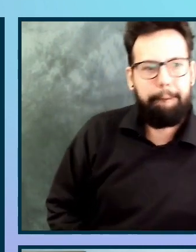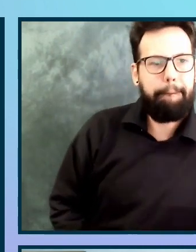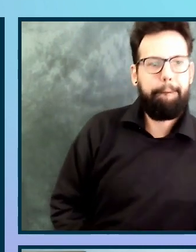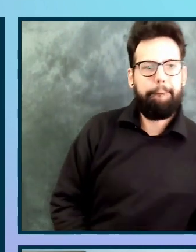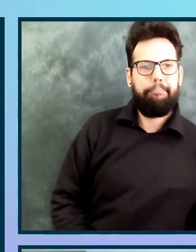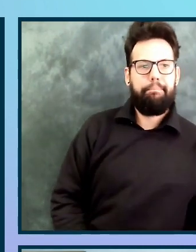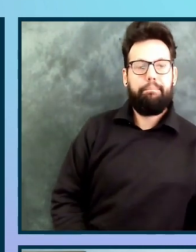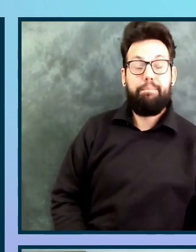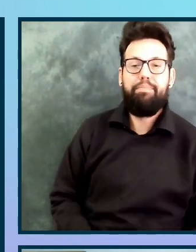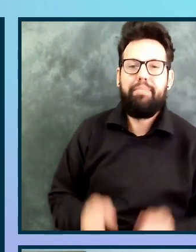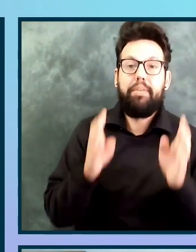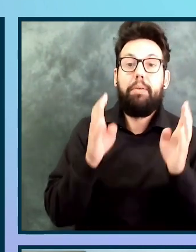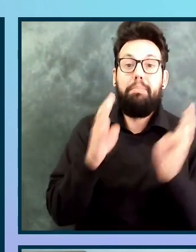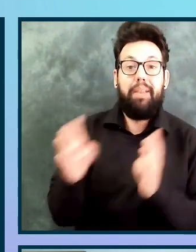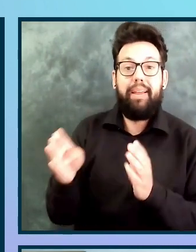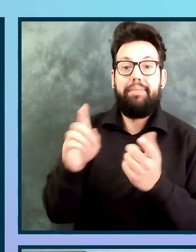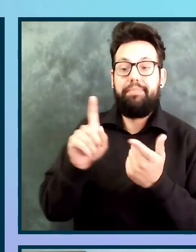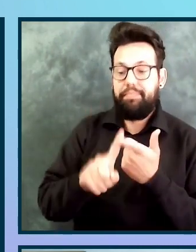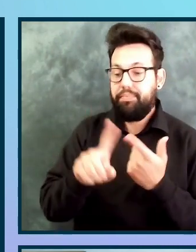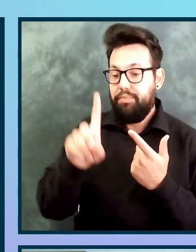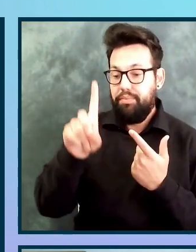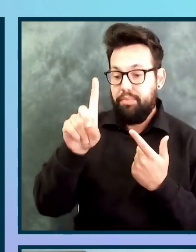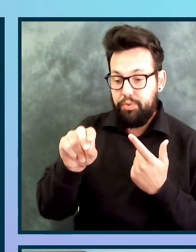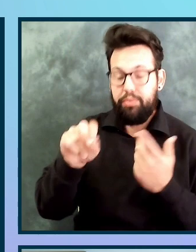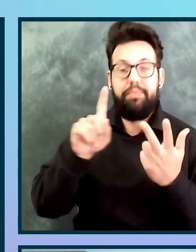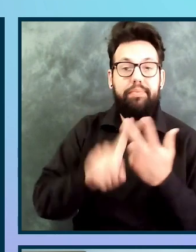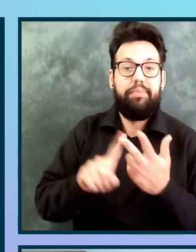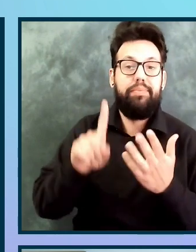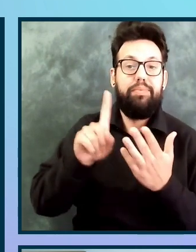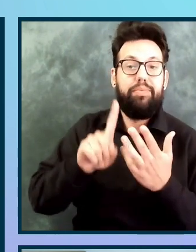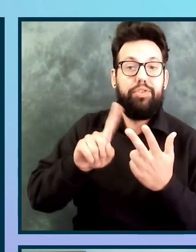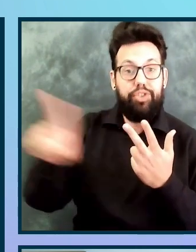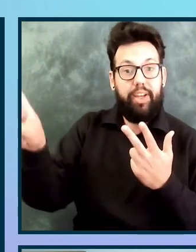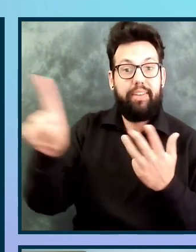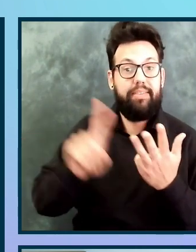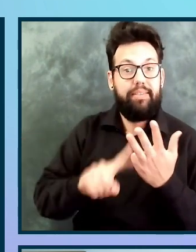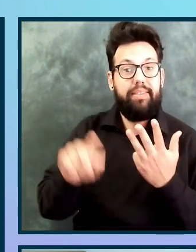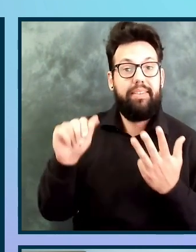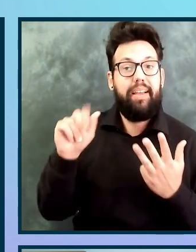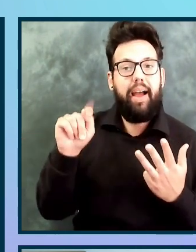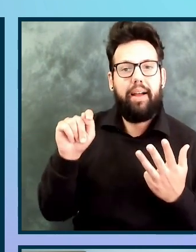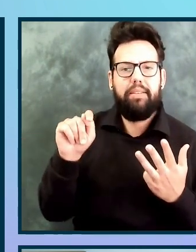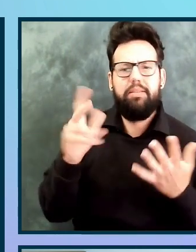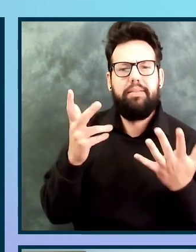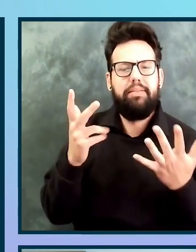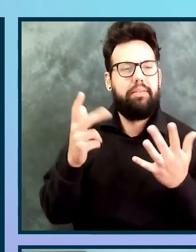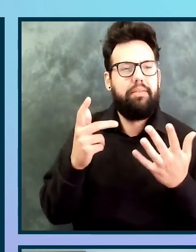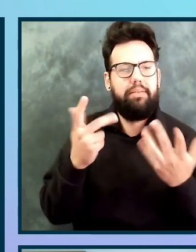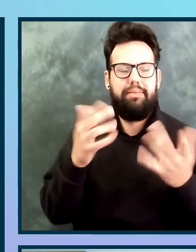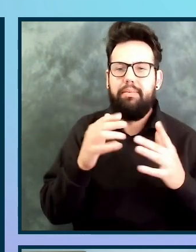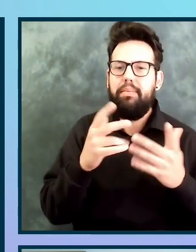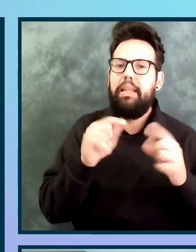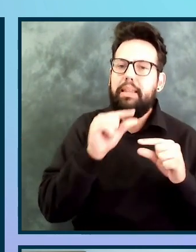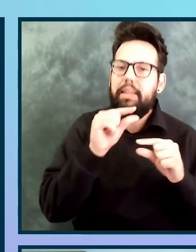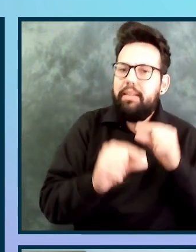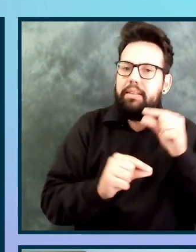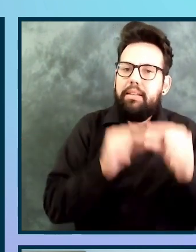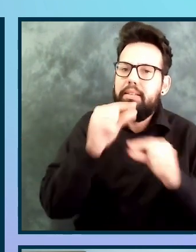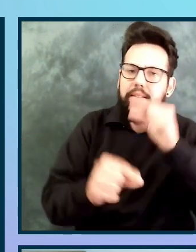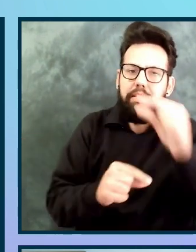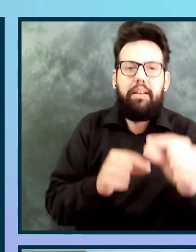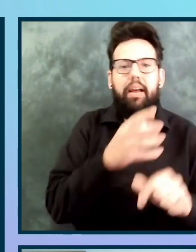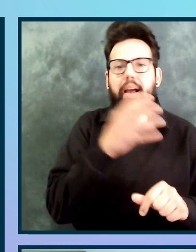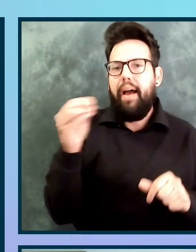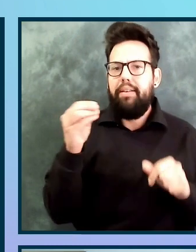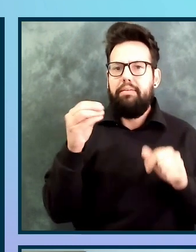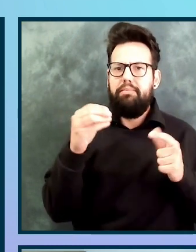plan, do, check, act, or PCDA is iterative and it's meant to be continuous improvement for learning. You can start with